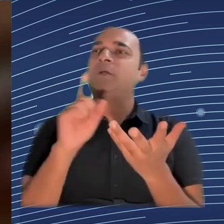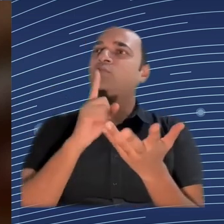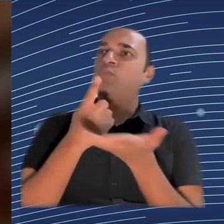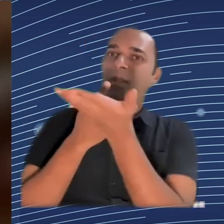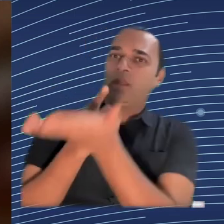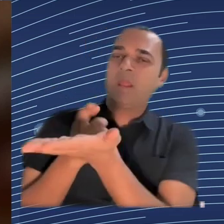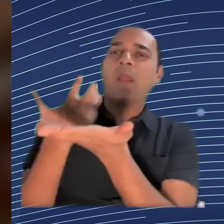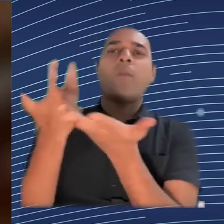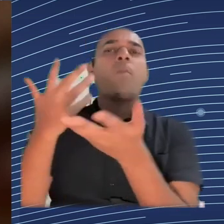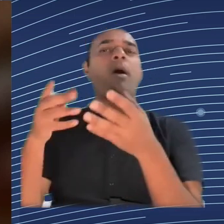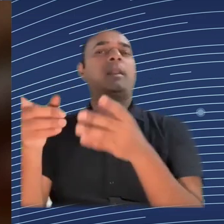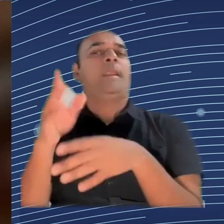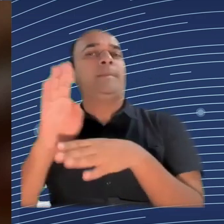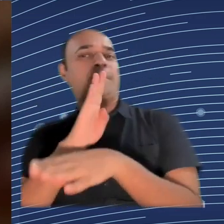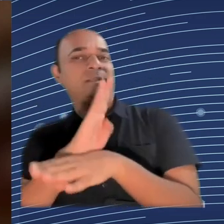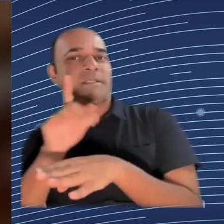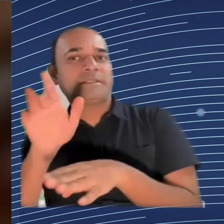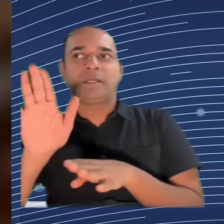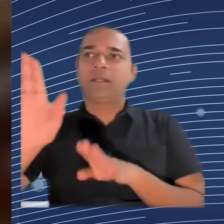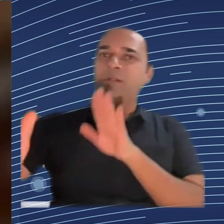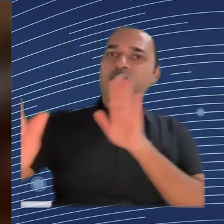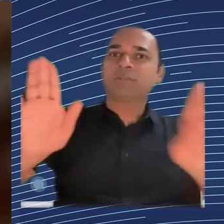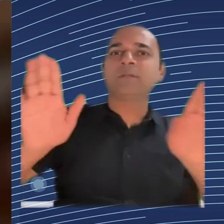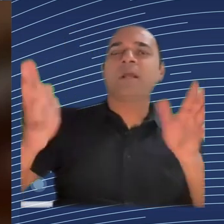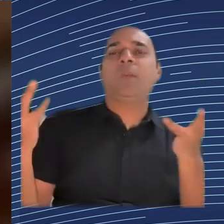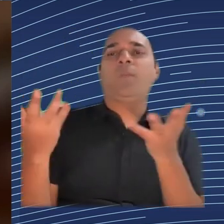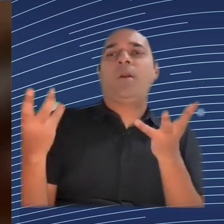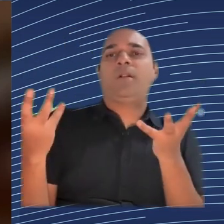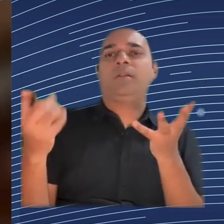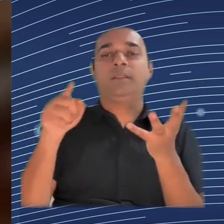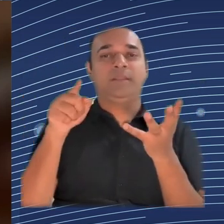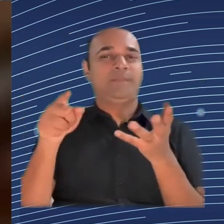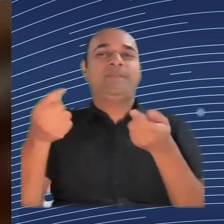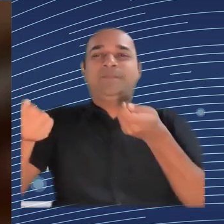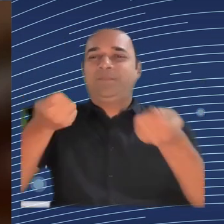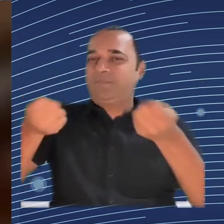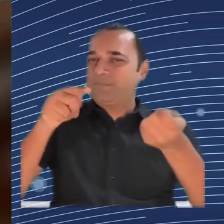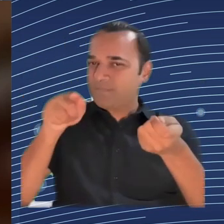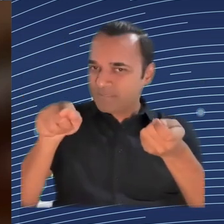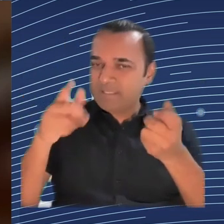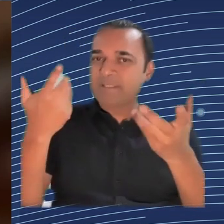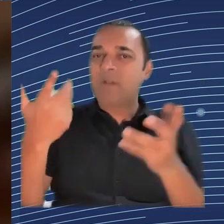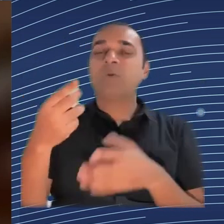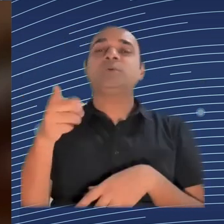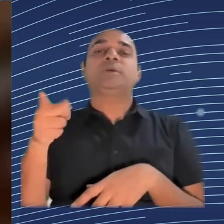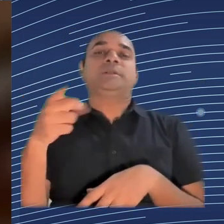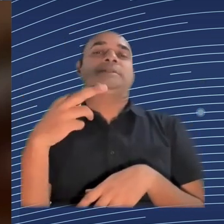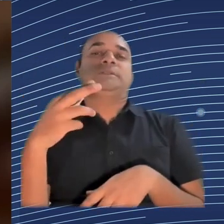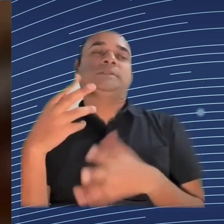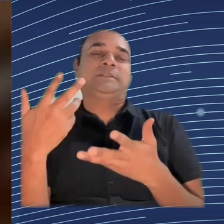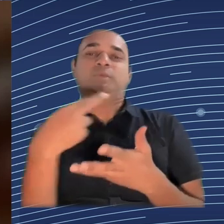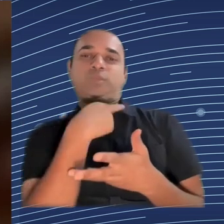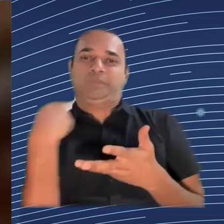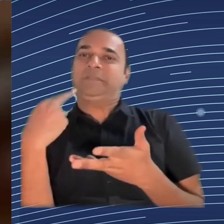procedural frameworks to allow for worker participation is a third obstacle. We lack good practices in that